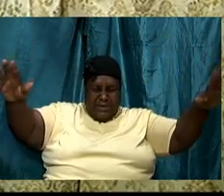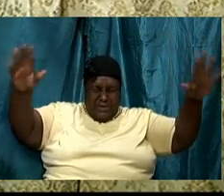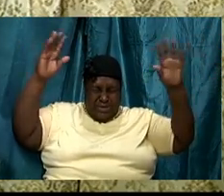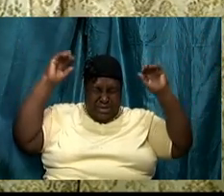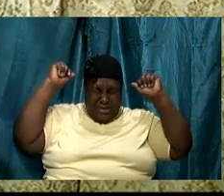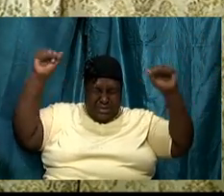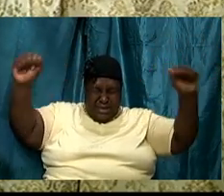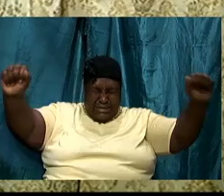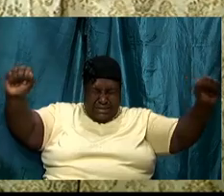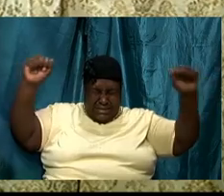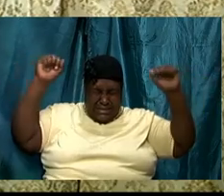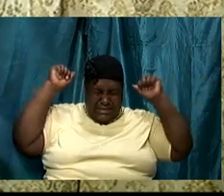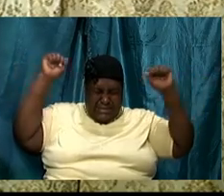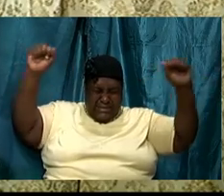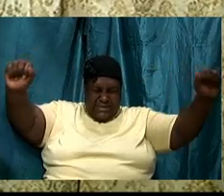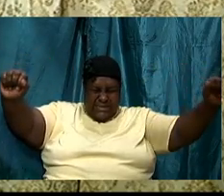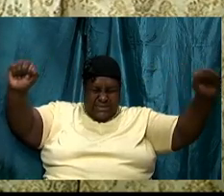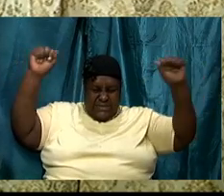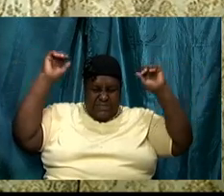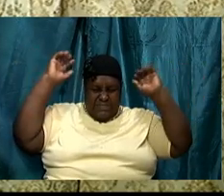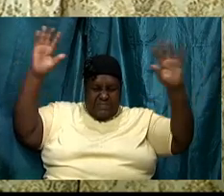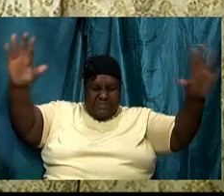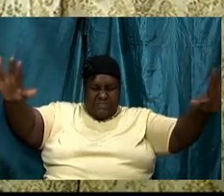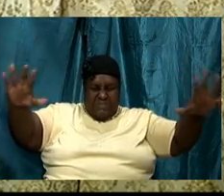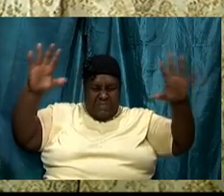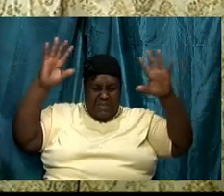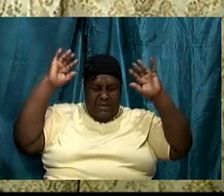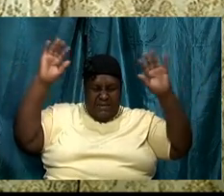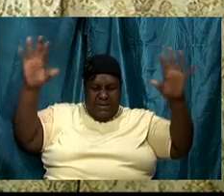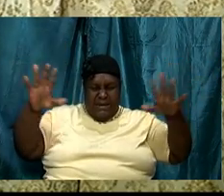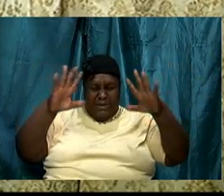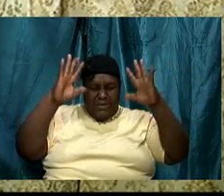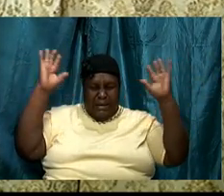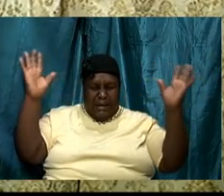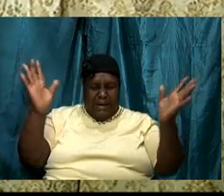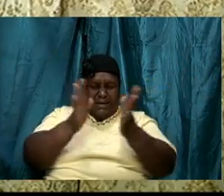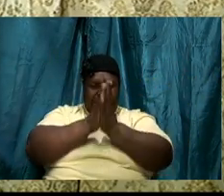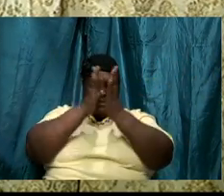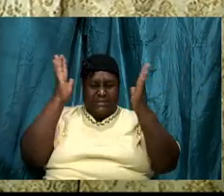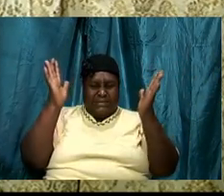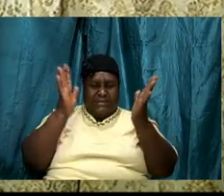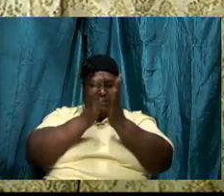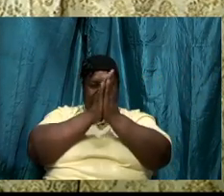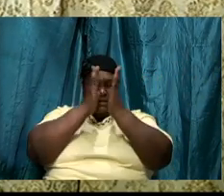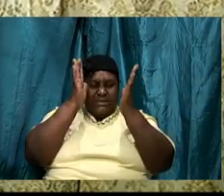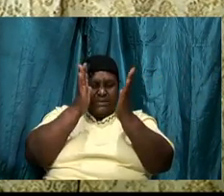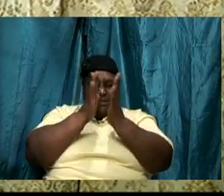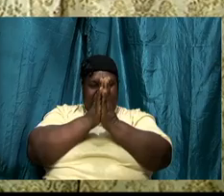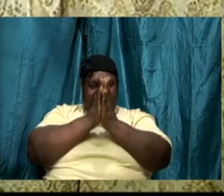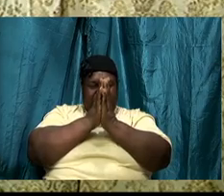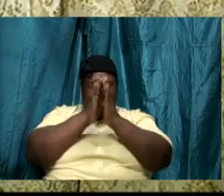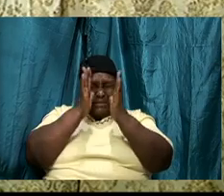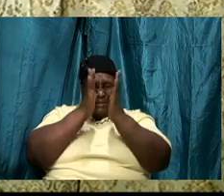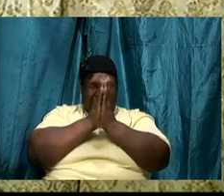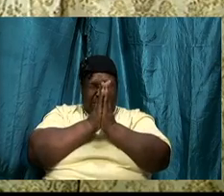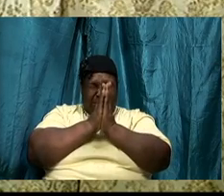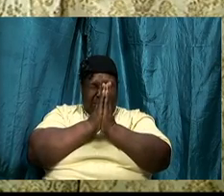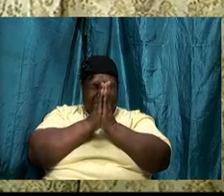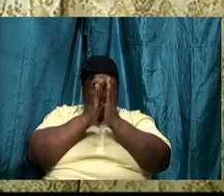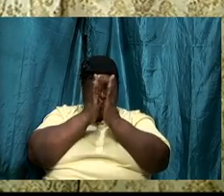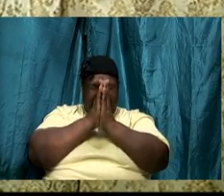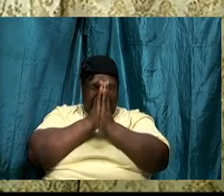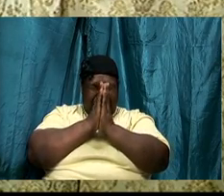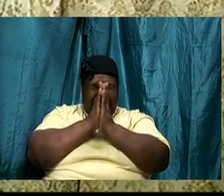that folks have that you can just decide